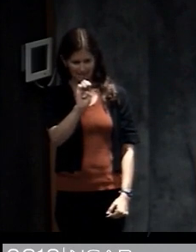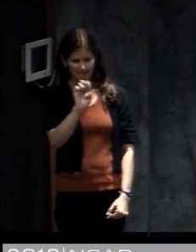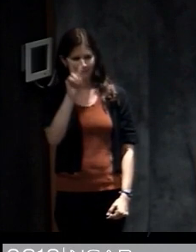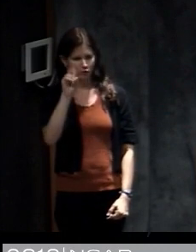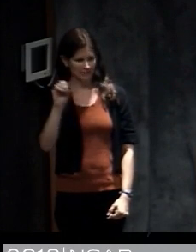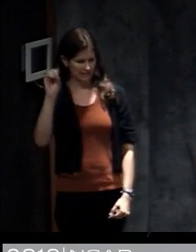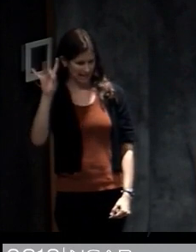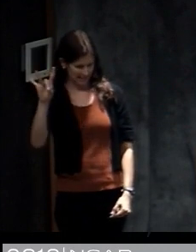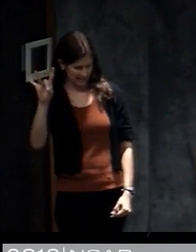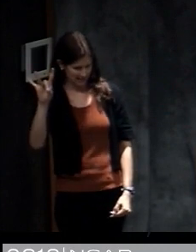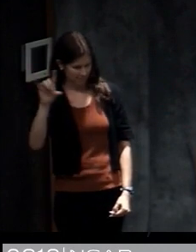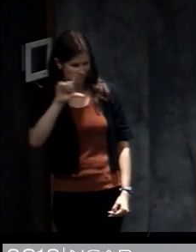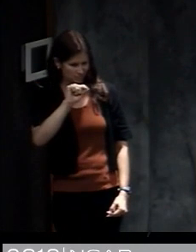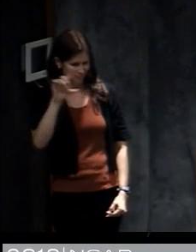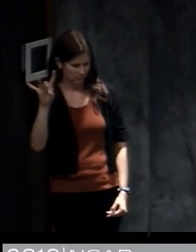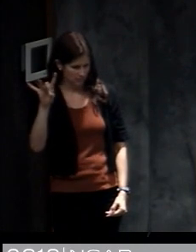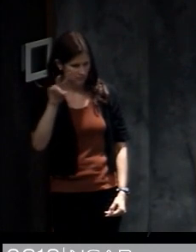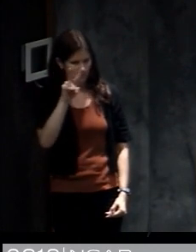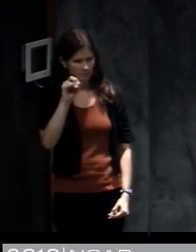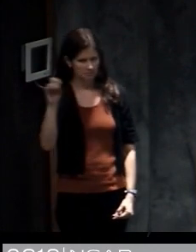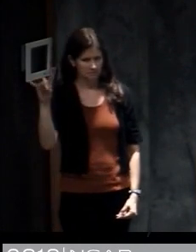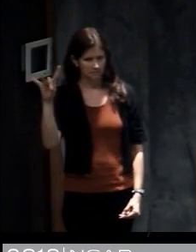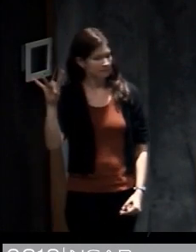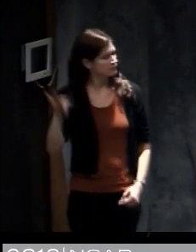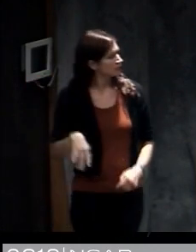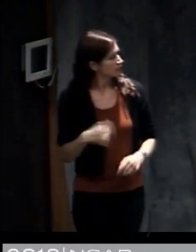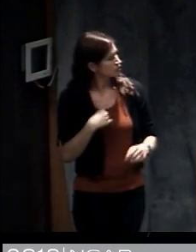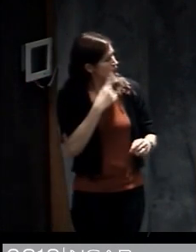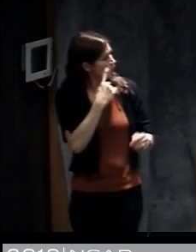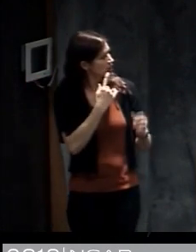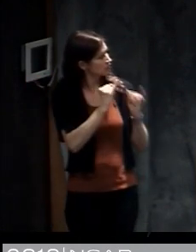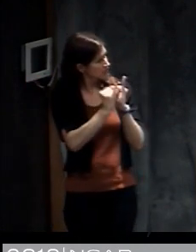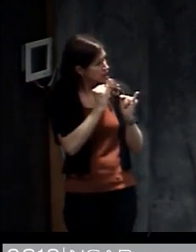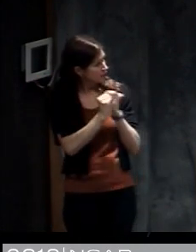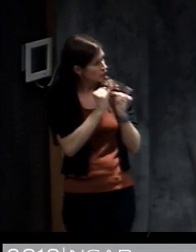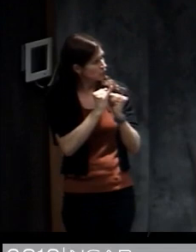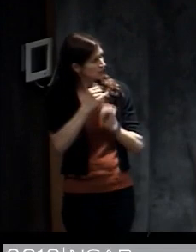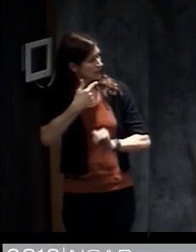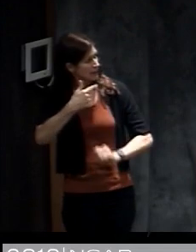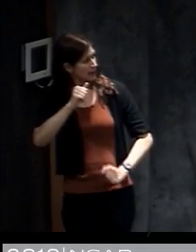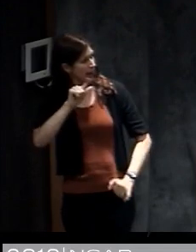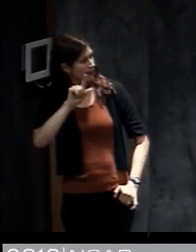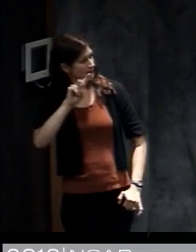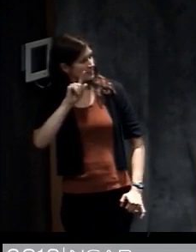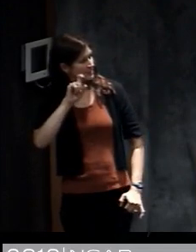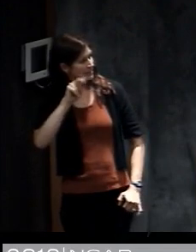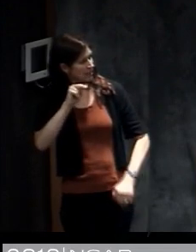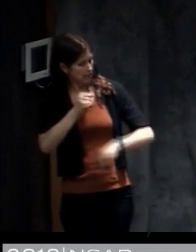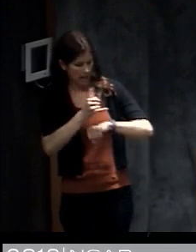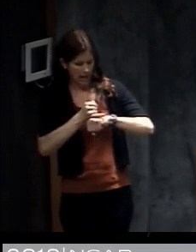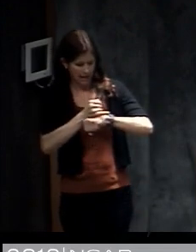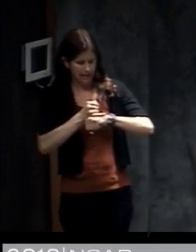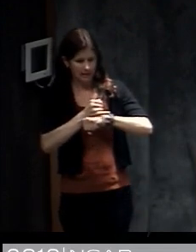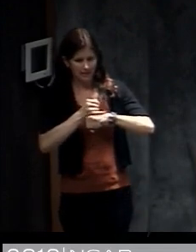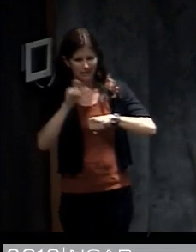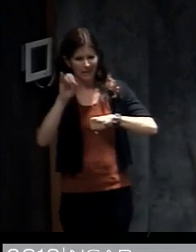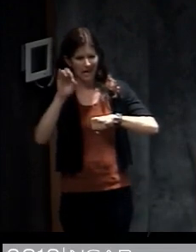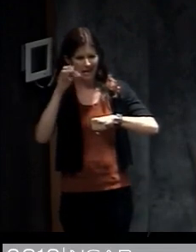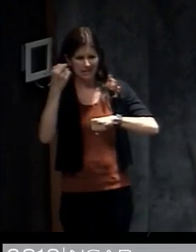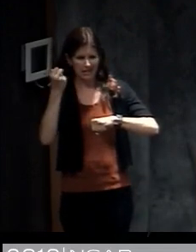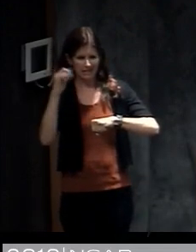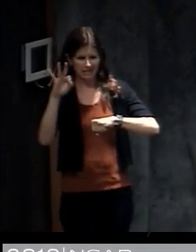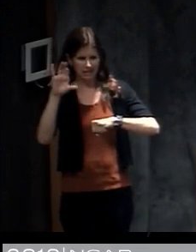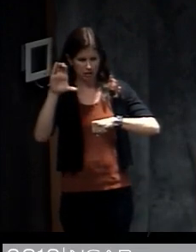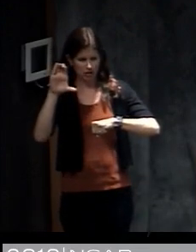see the area that Ike affected and where we conducted interviews. So this is Galveston Island, which is where the 1900 hurricane made landfall.